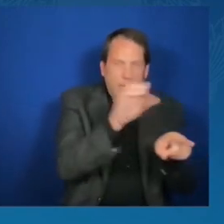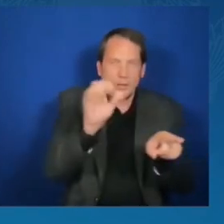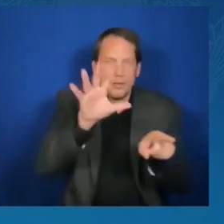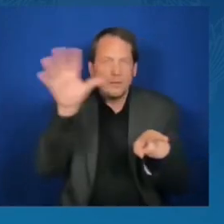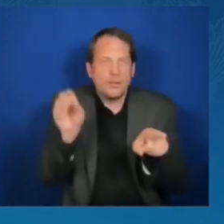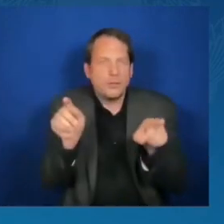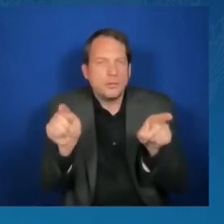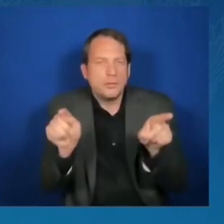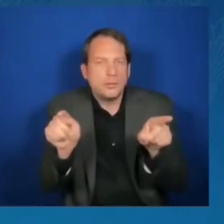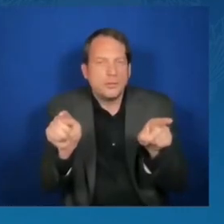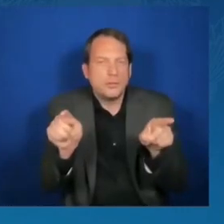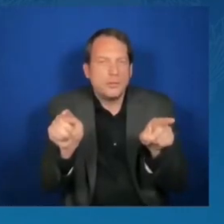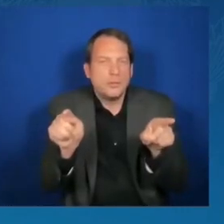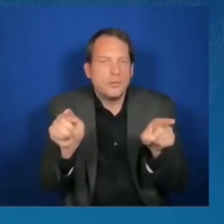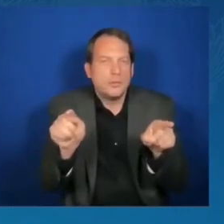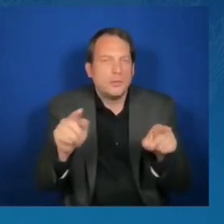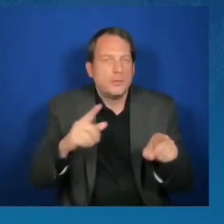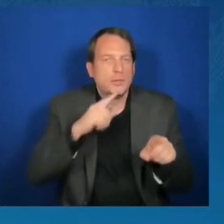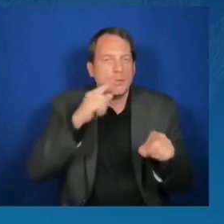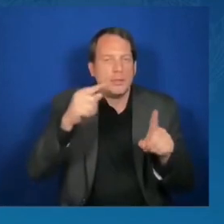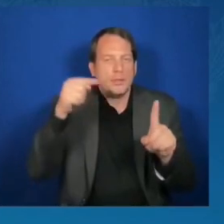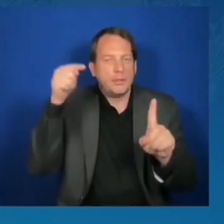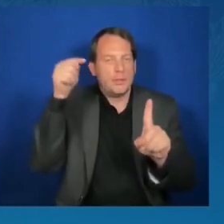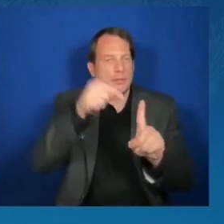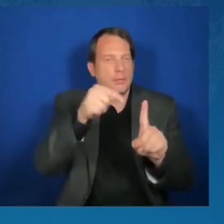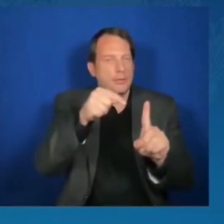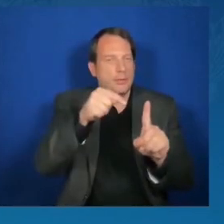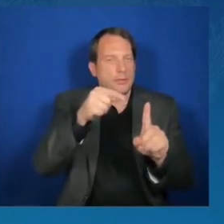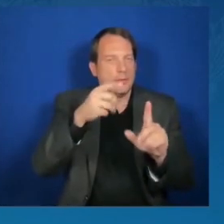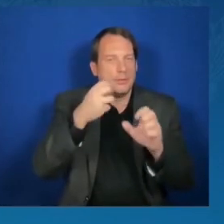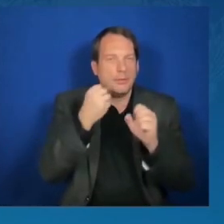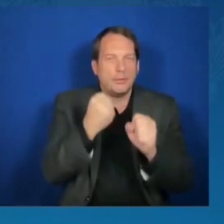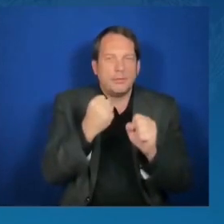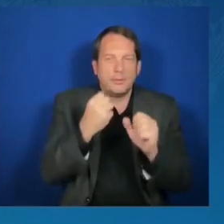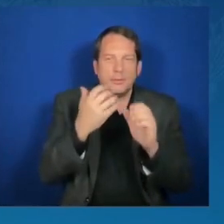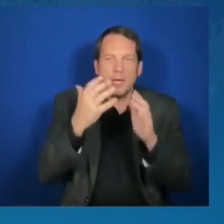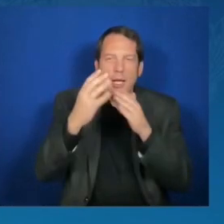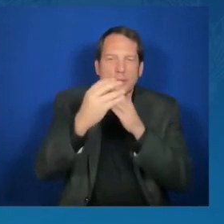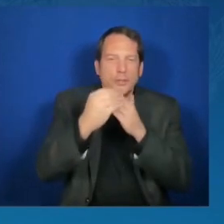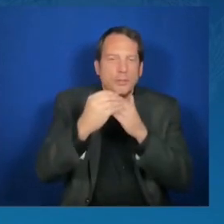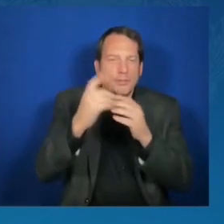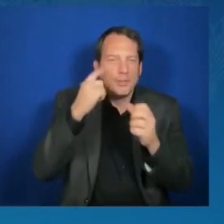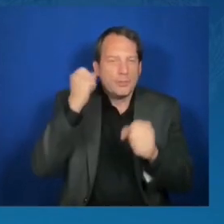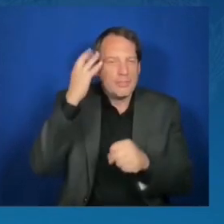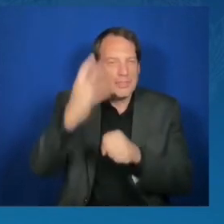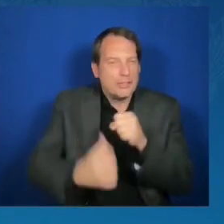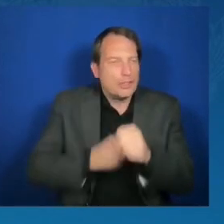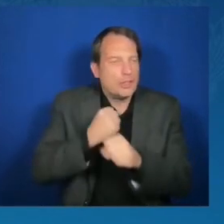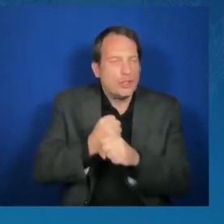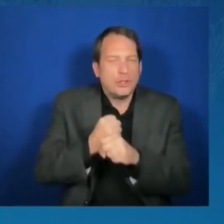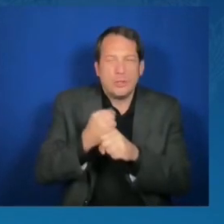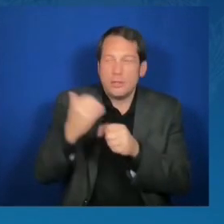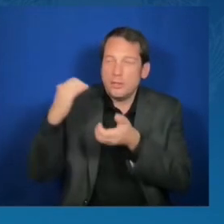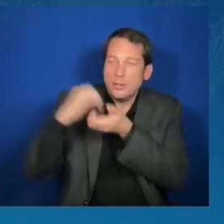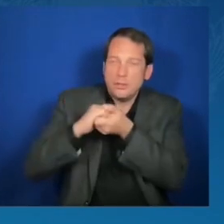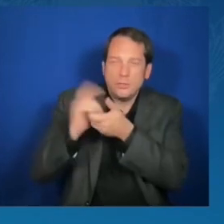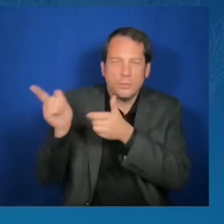for many years and an incredible partner. And of course, we always say, blessed be the Czech writers.